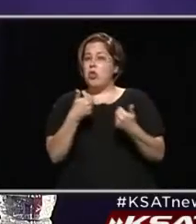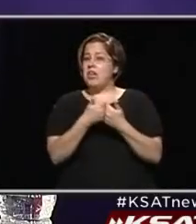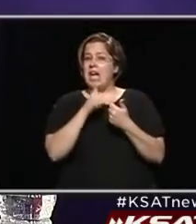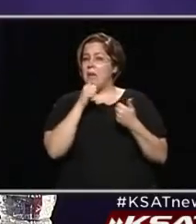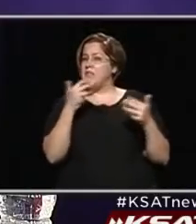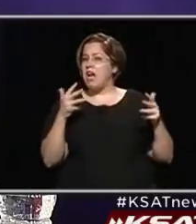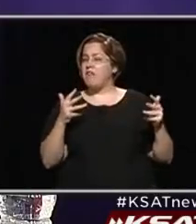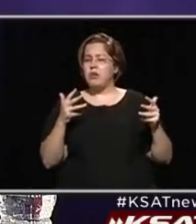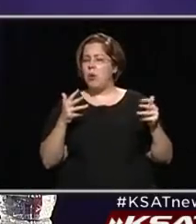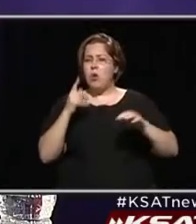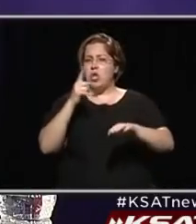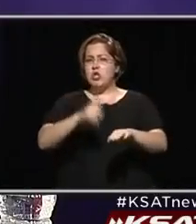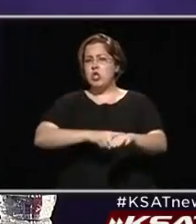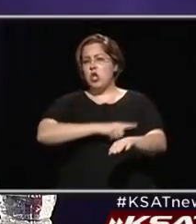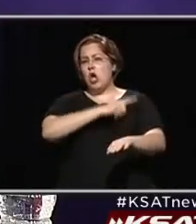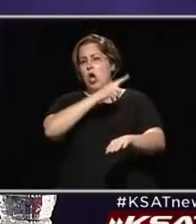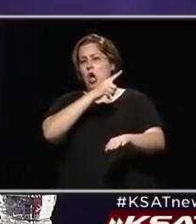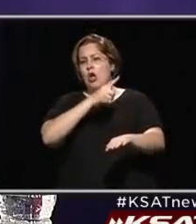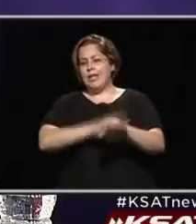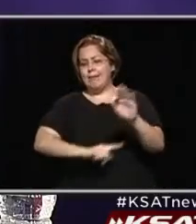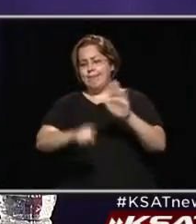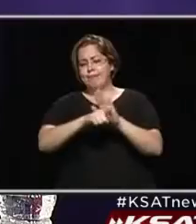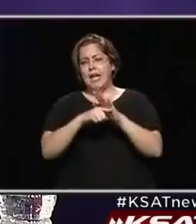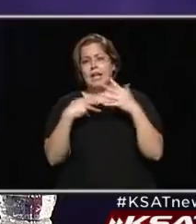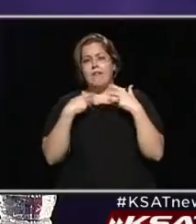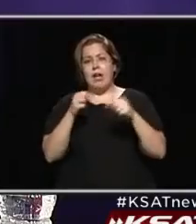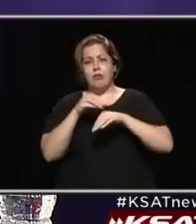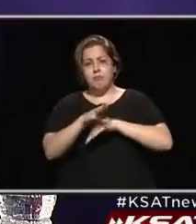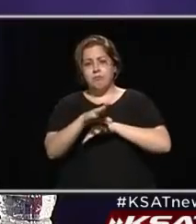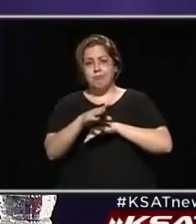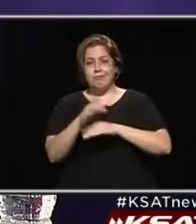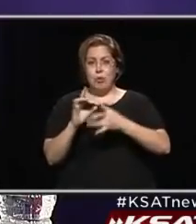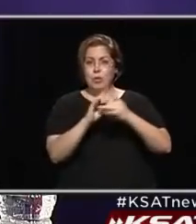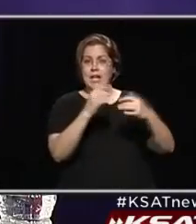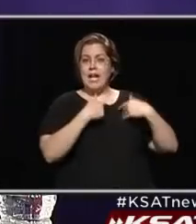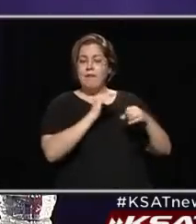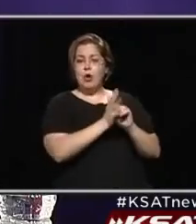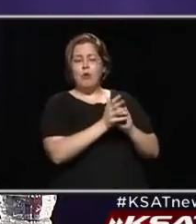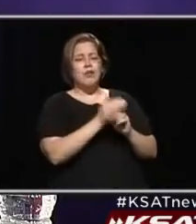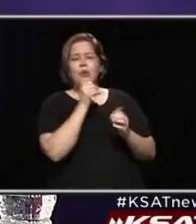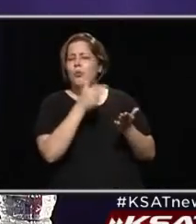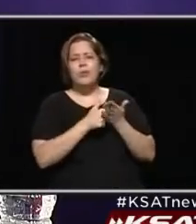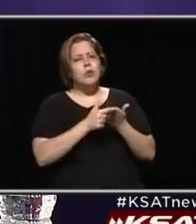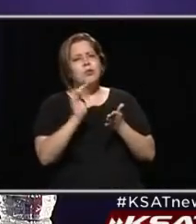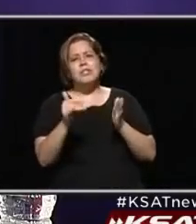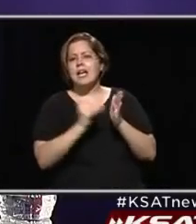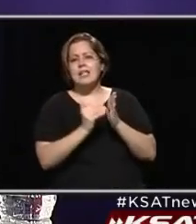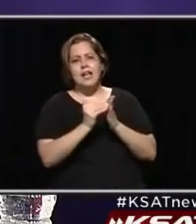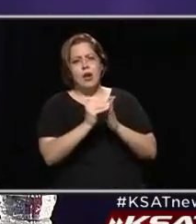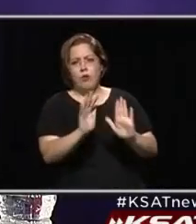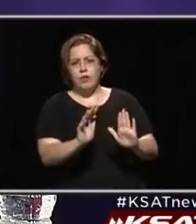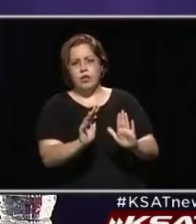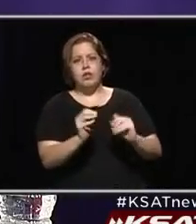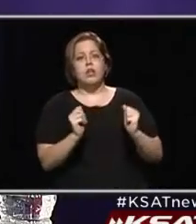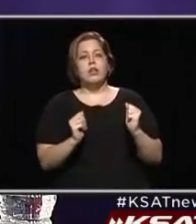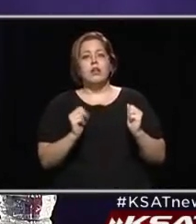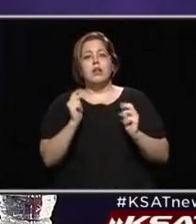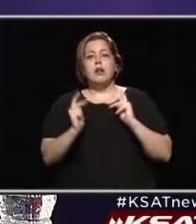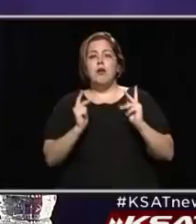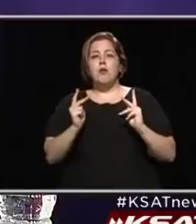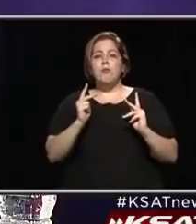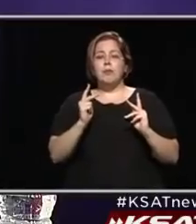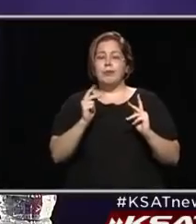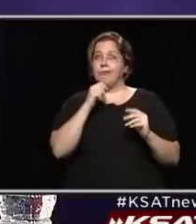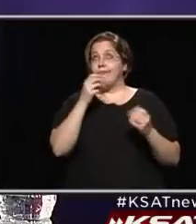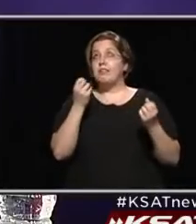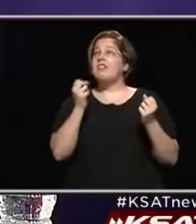There's some long-term health consequences of having COVID. We don't talk about that a lot. People, oh well, there are not